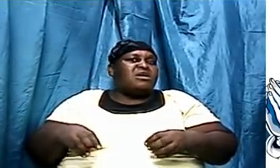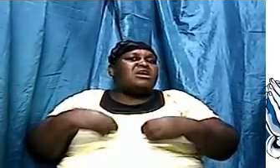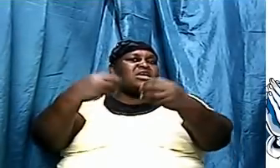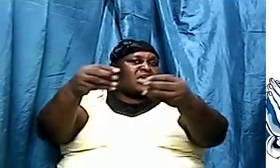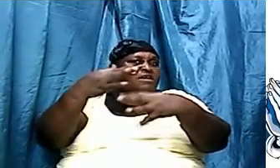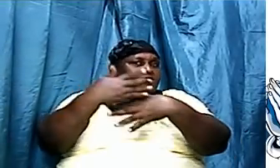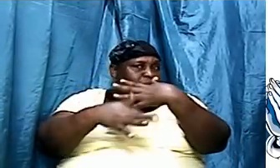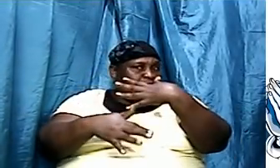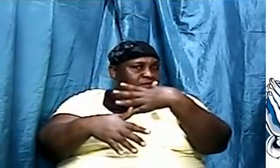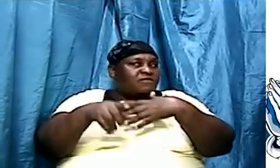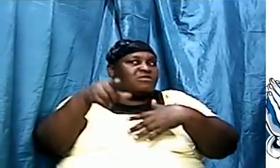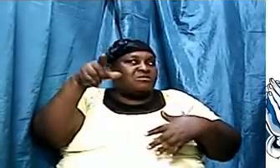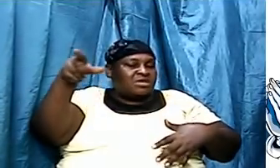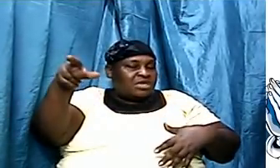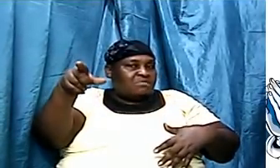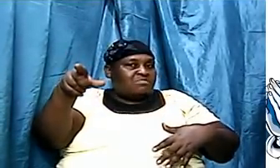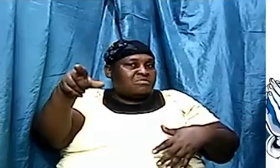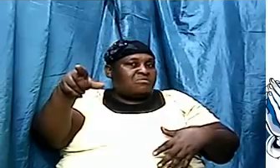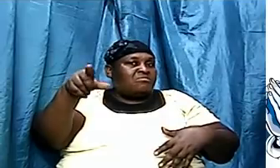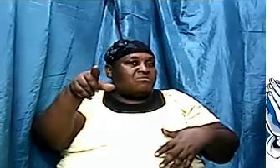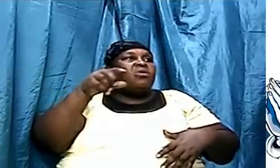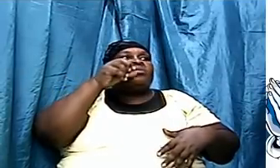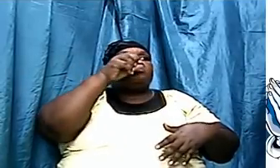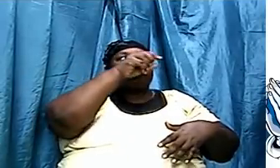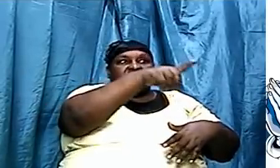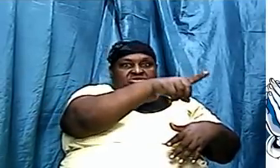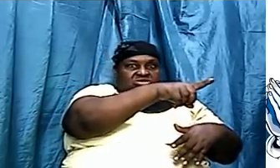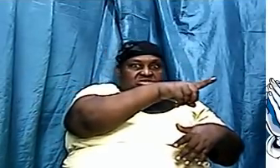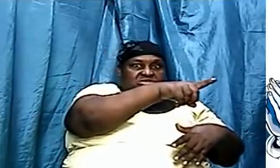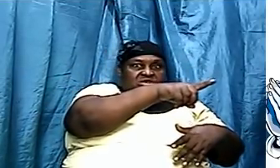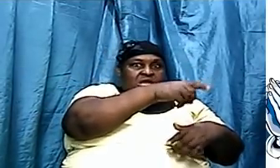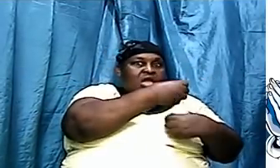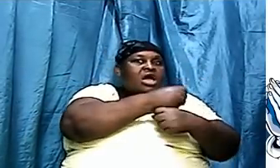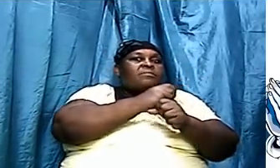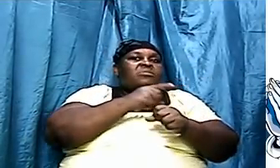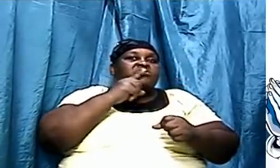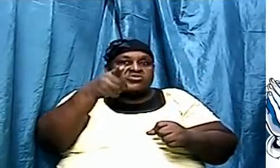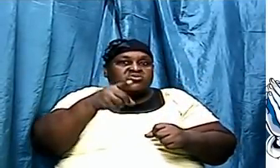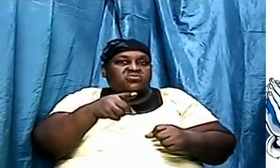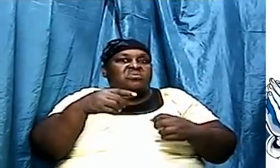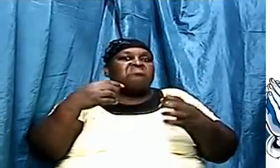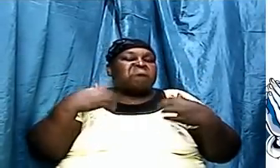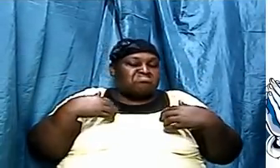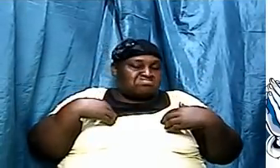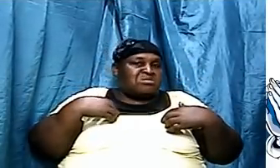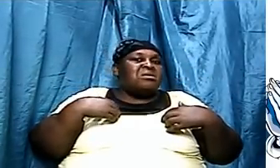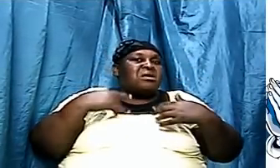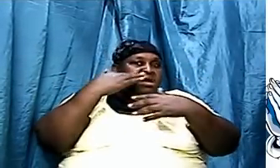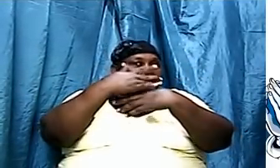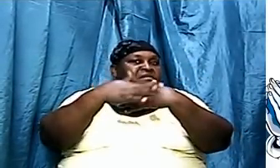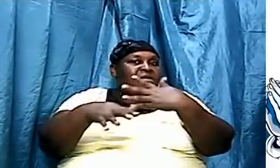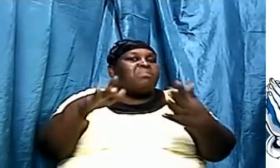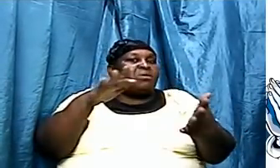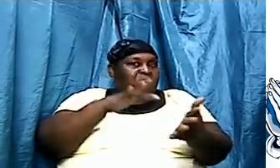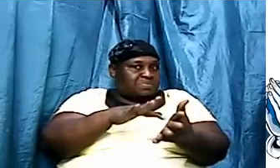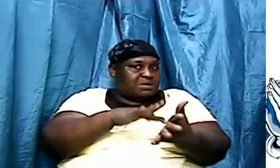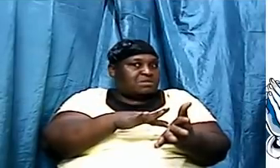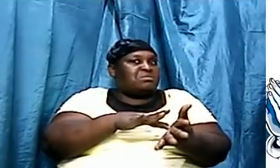And they ensure, at the end of the day, that they have a blood bank. You know what's that blood bank now?